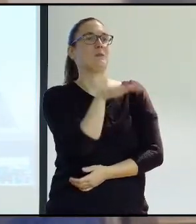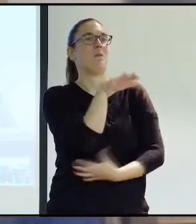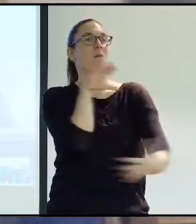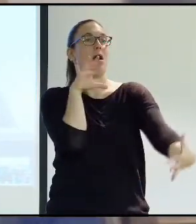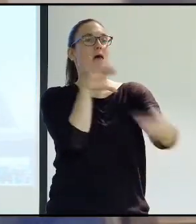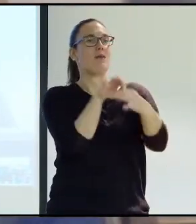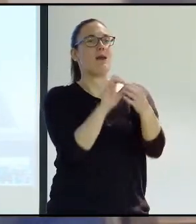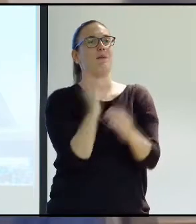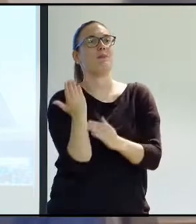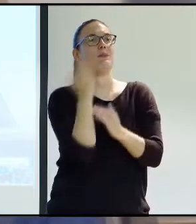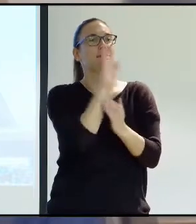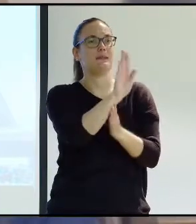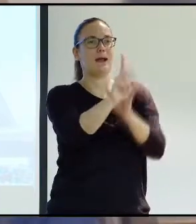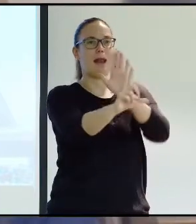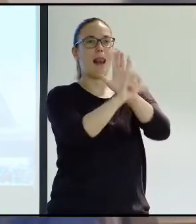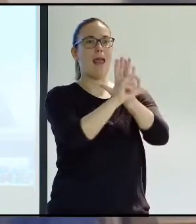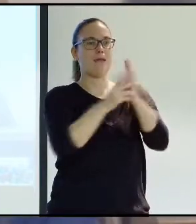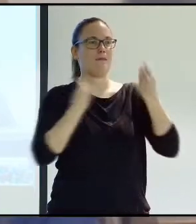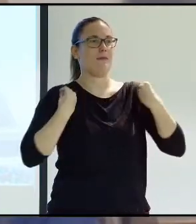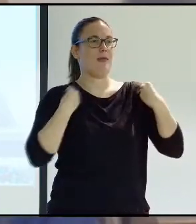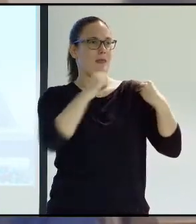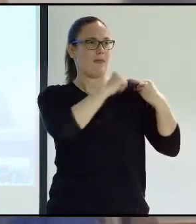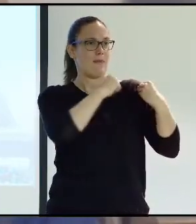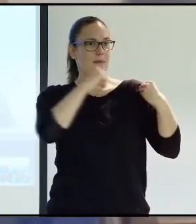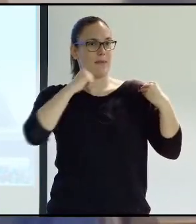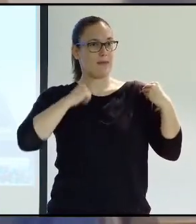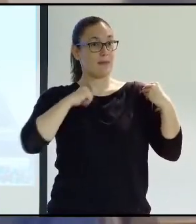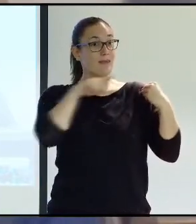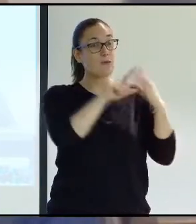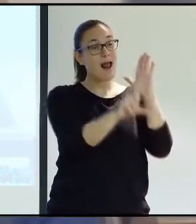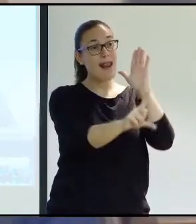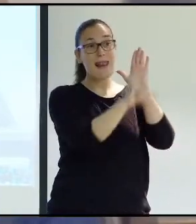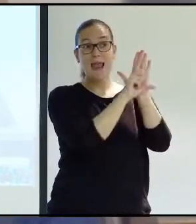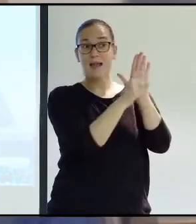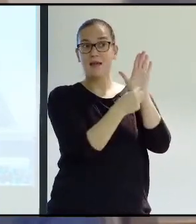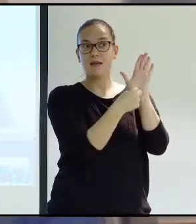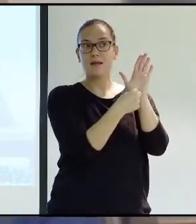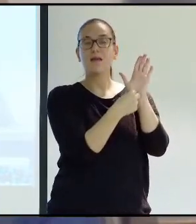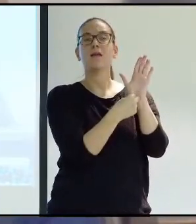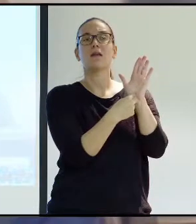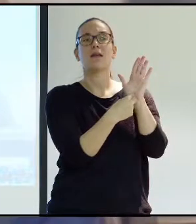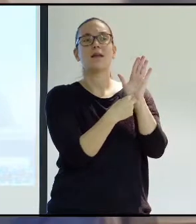talk about a law that covers independent living, and that's being drafted now.